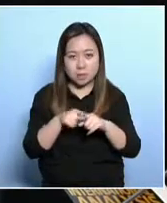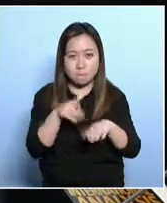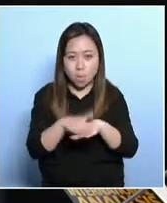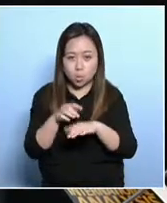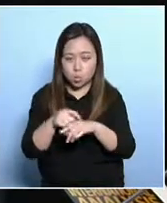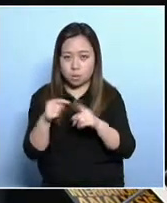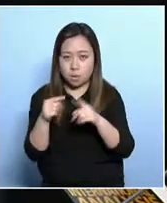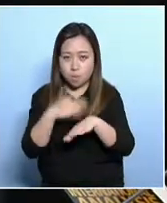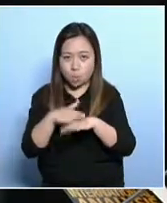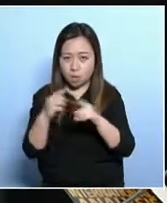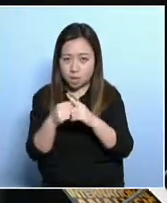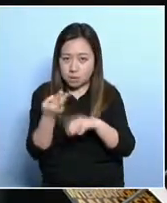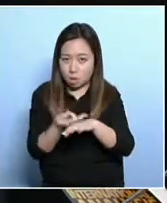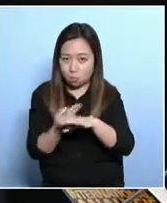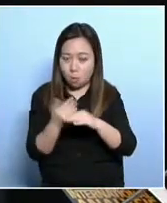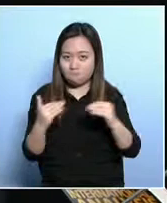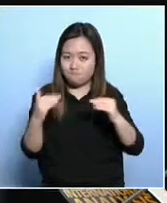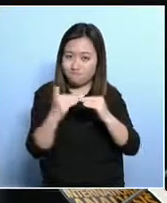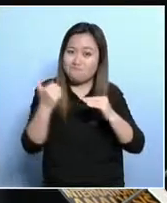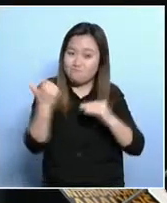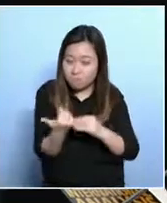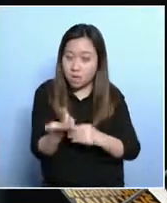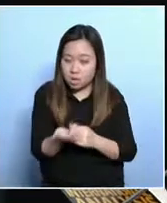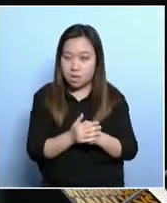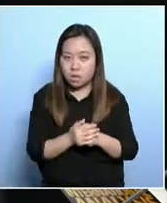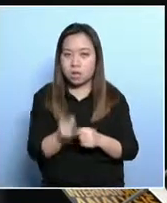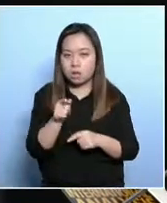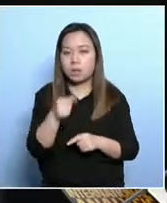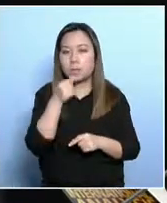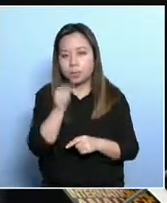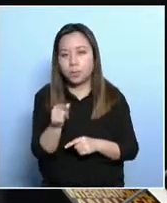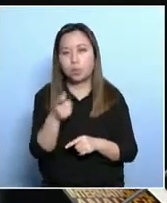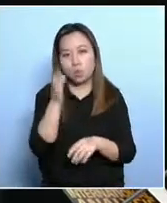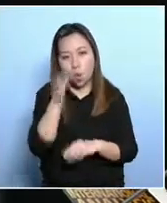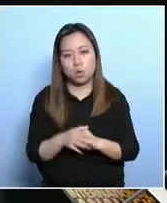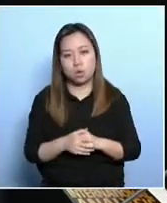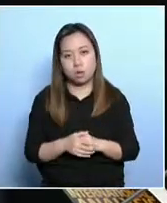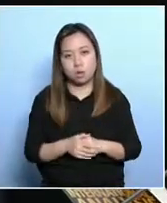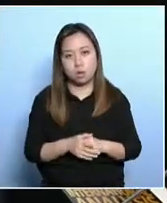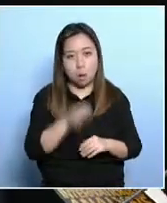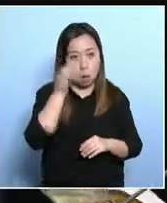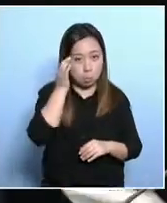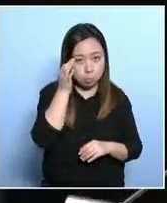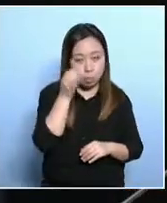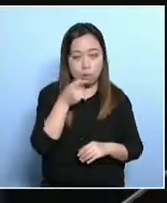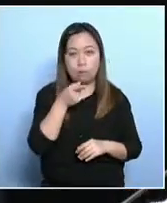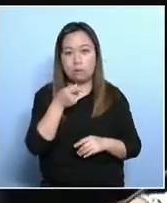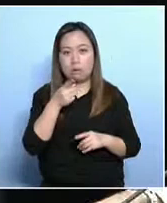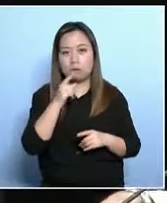They are not living the life or the quality of life of the others.